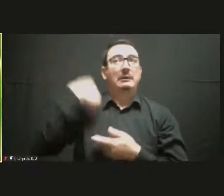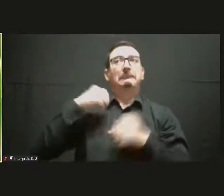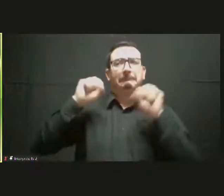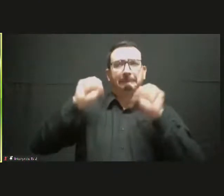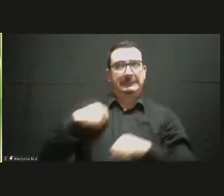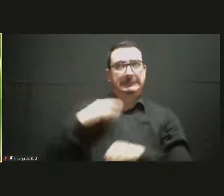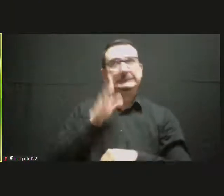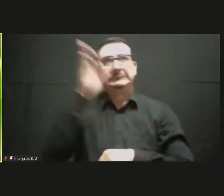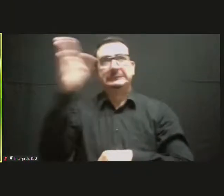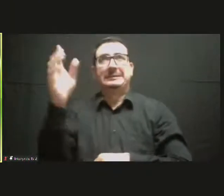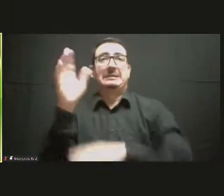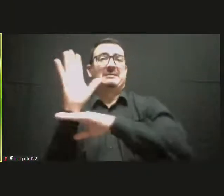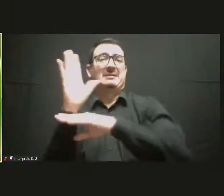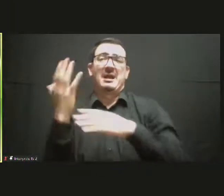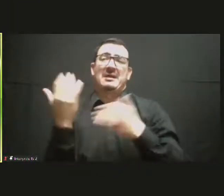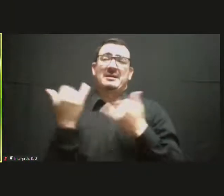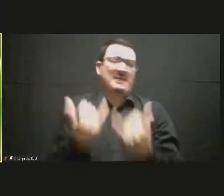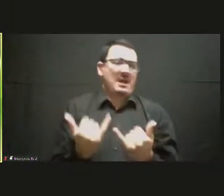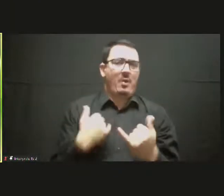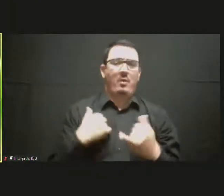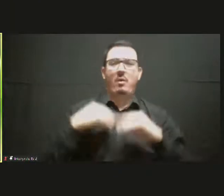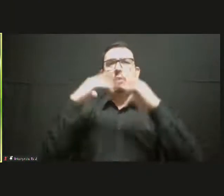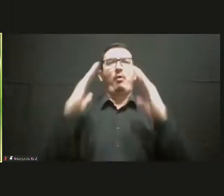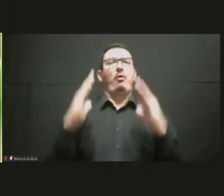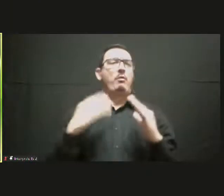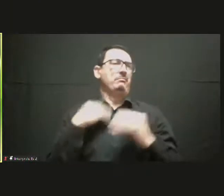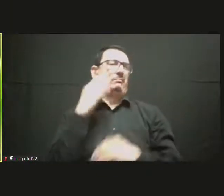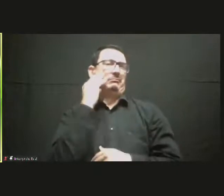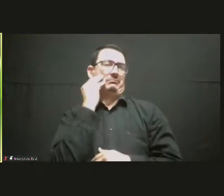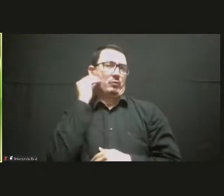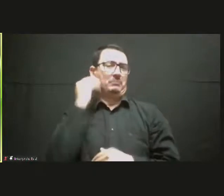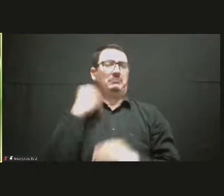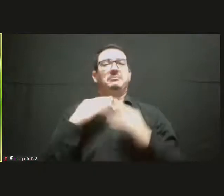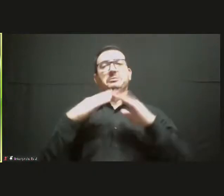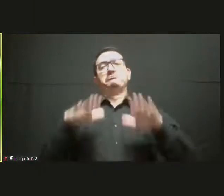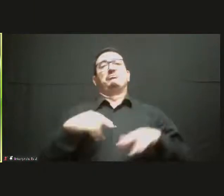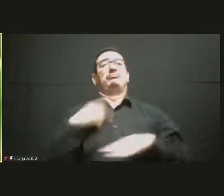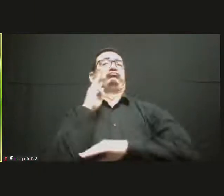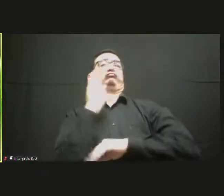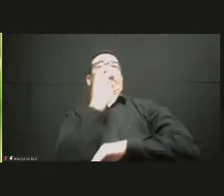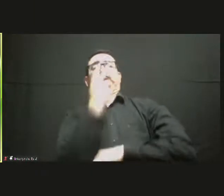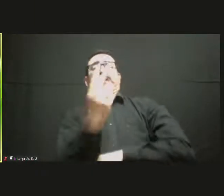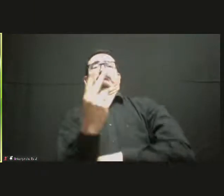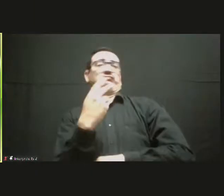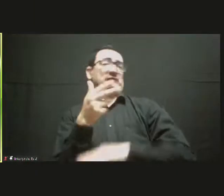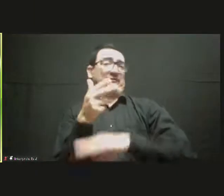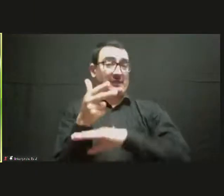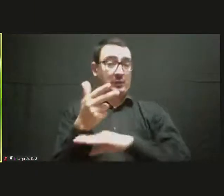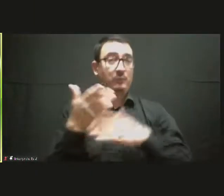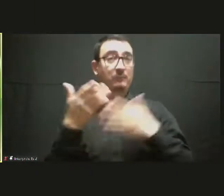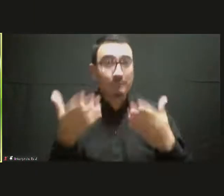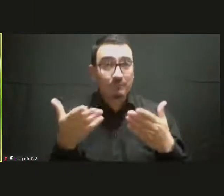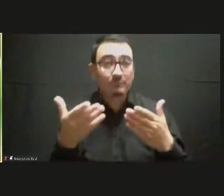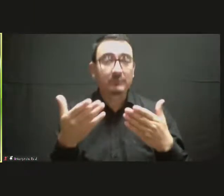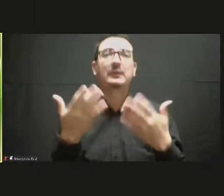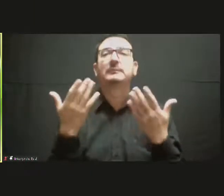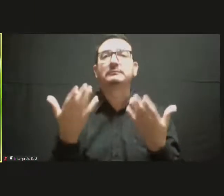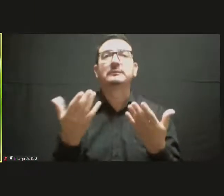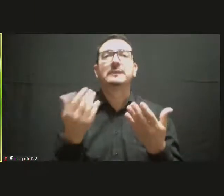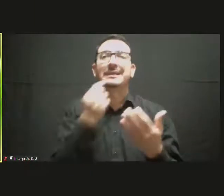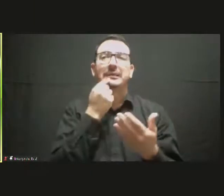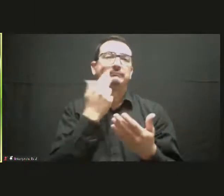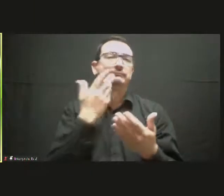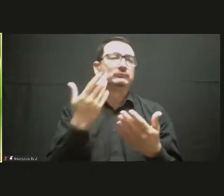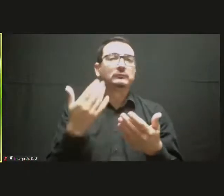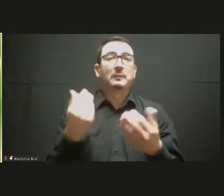Then offering gaming services in schools to be as close to real